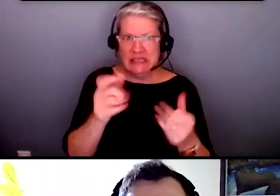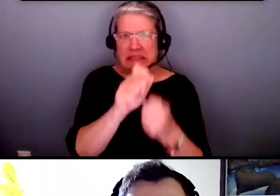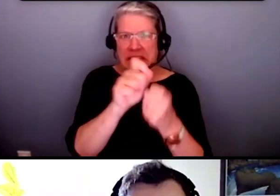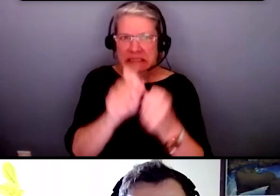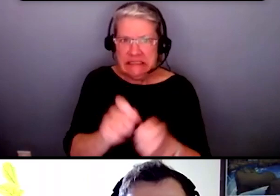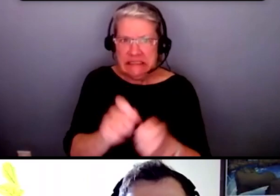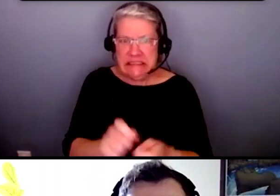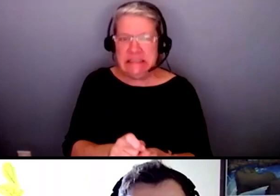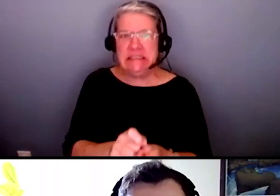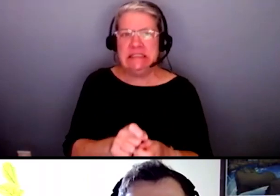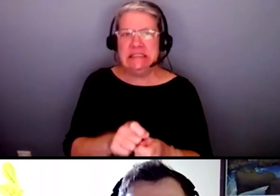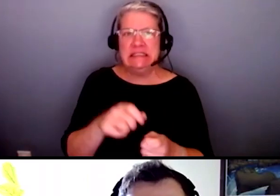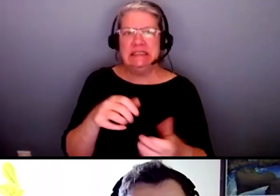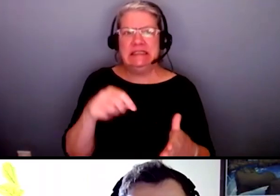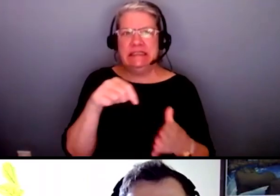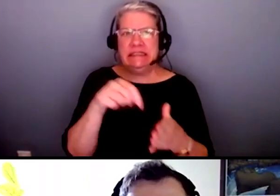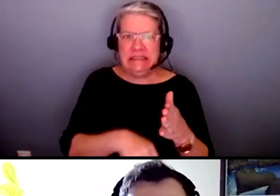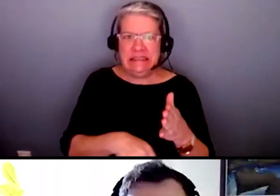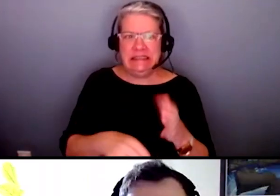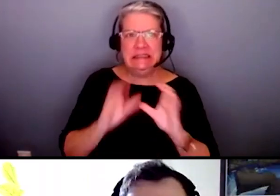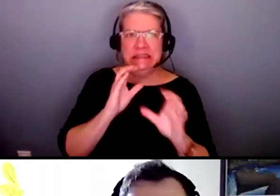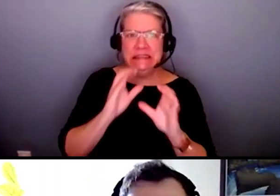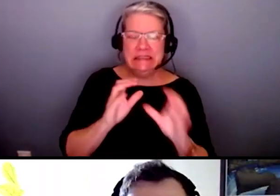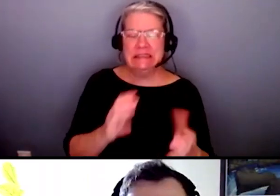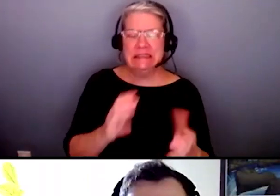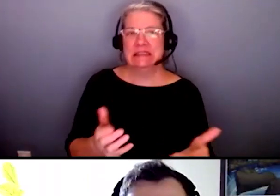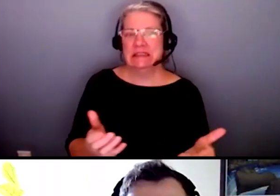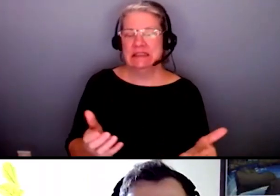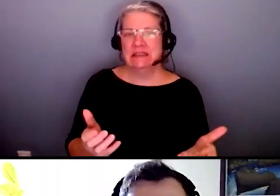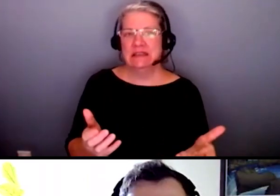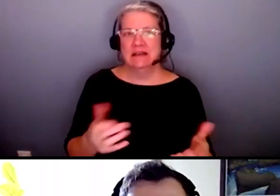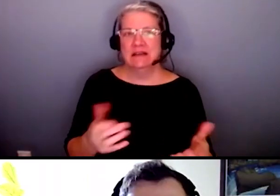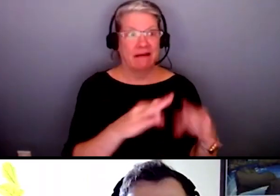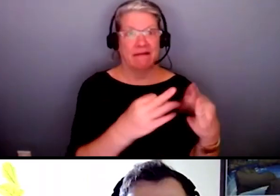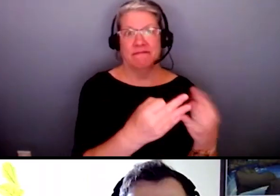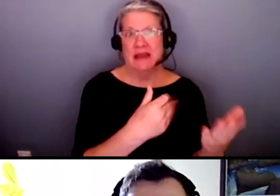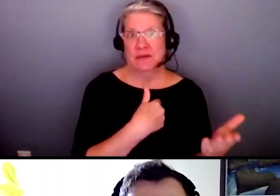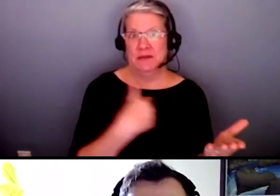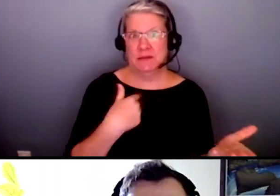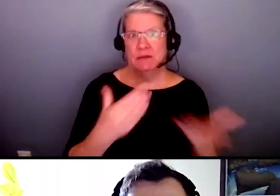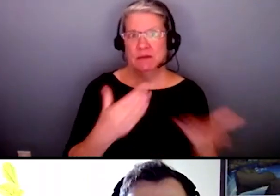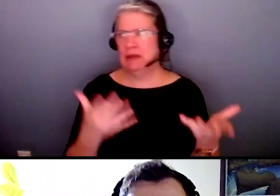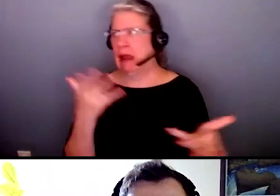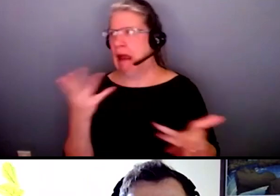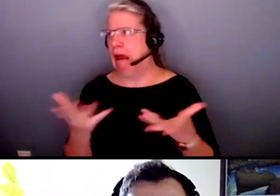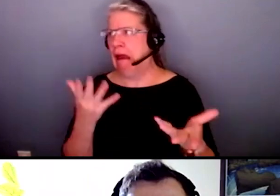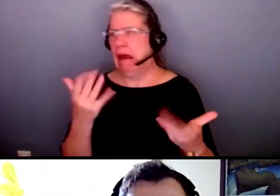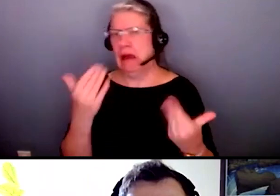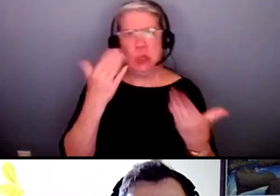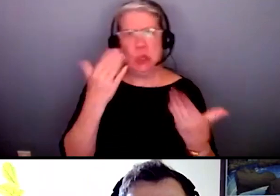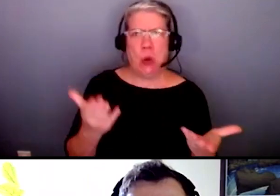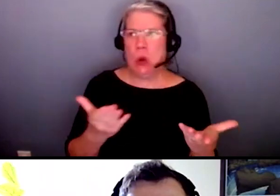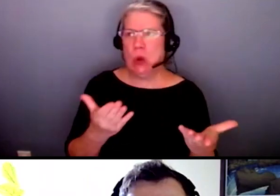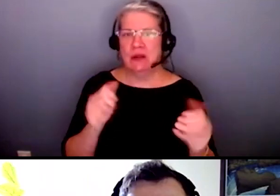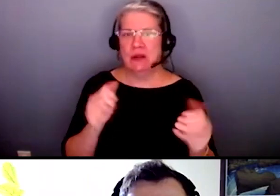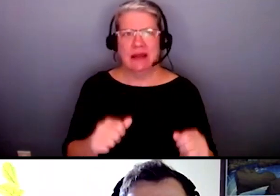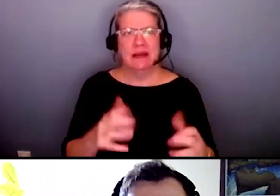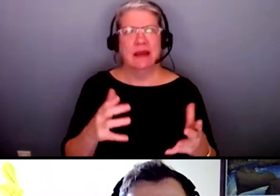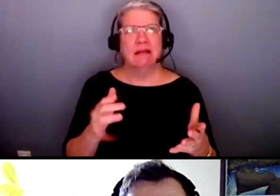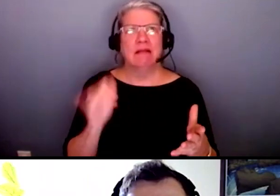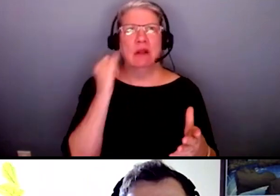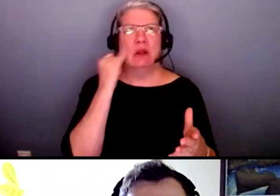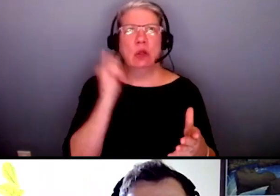conversations that a family member might not they could either be too